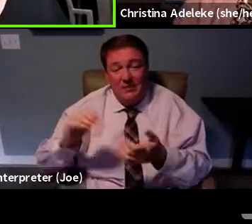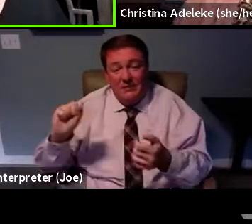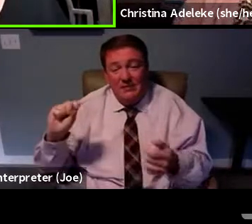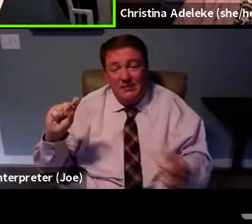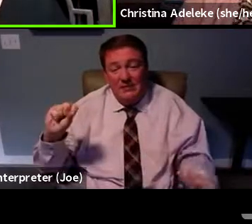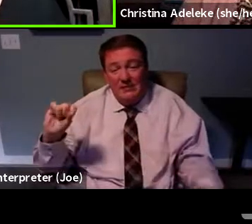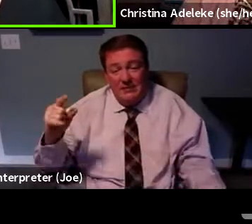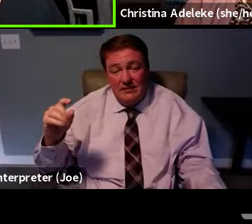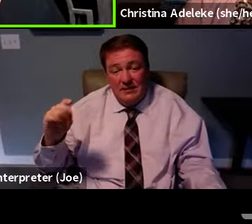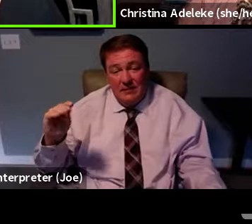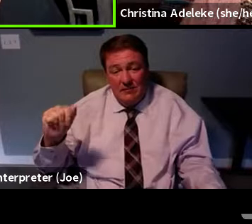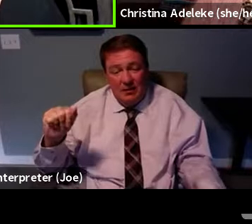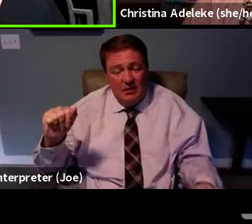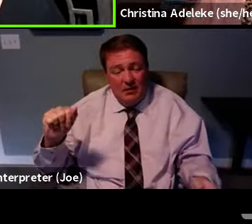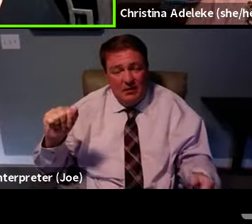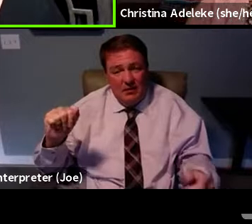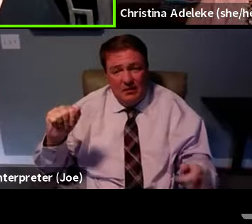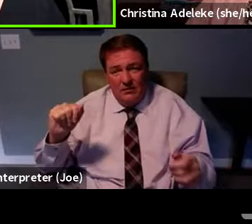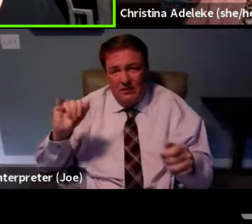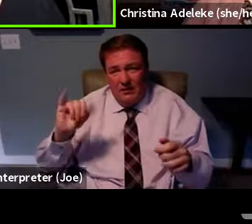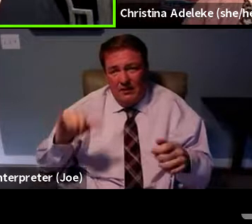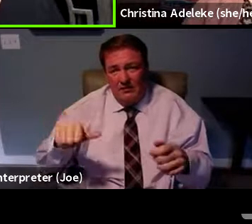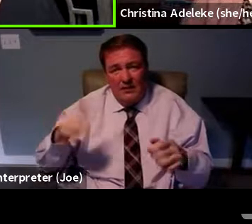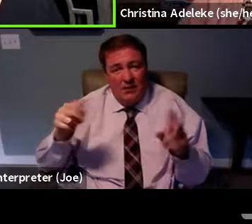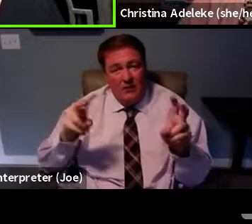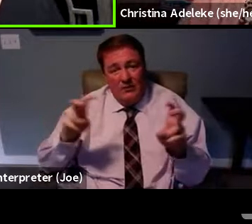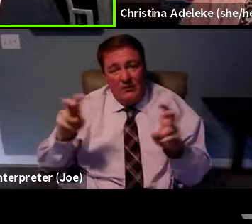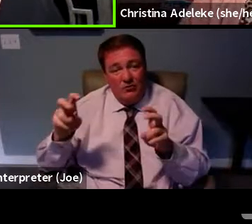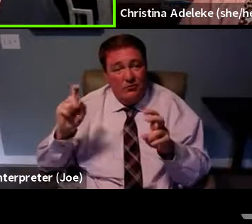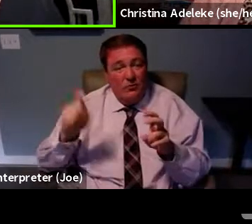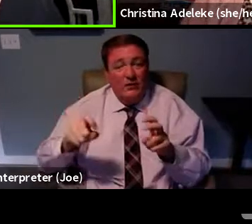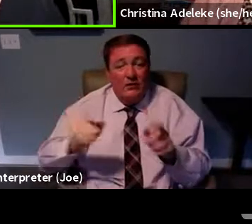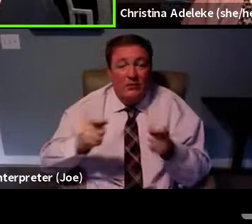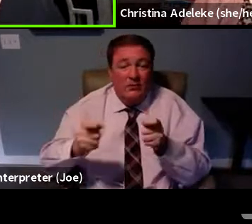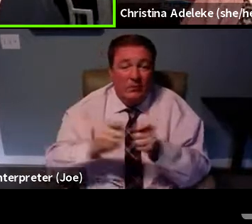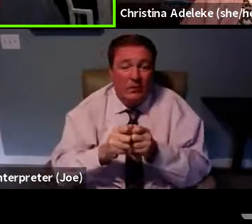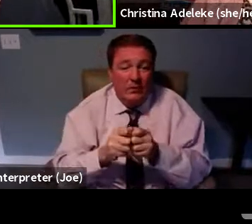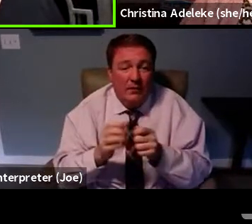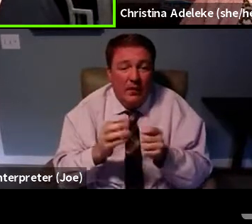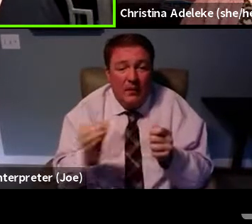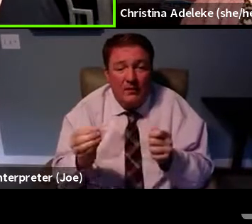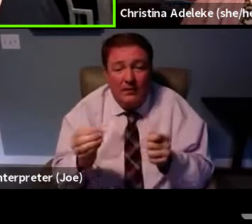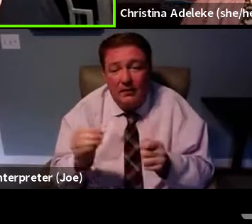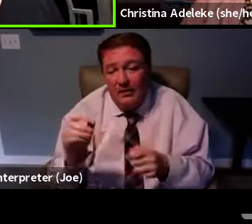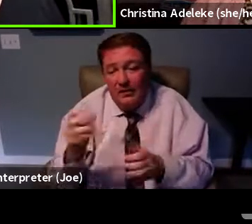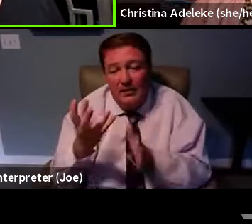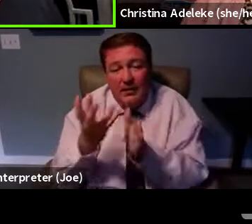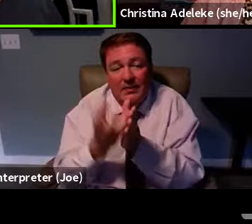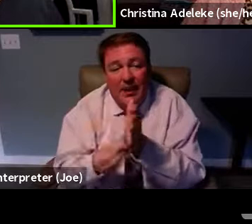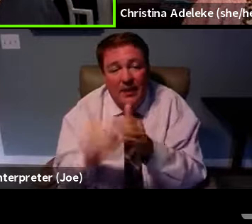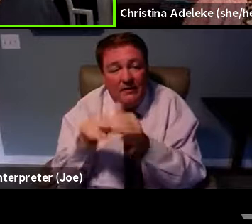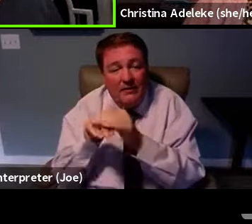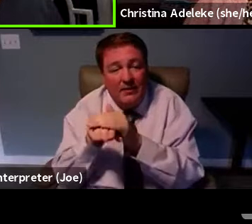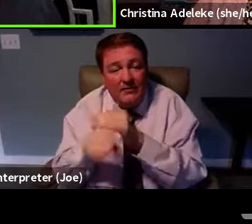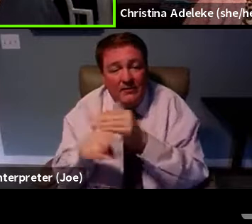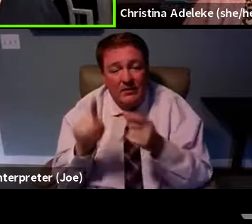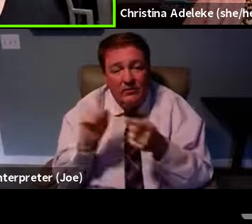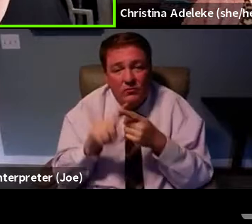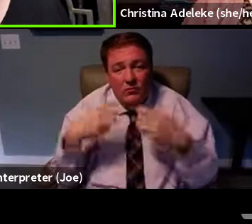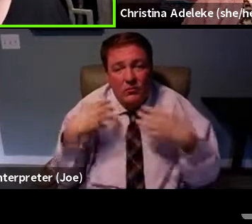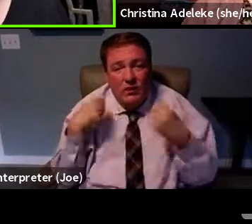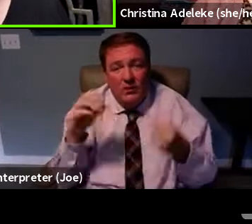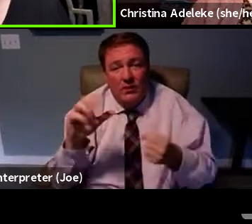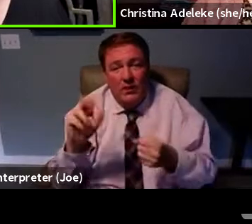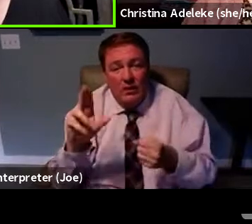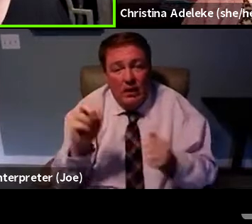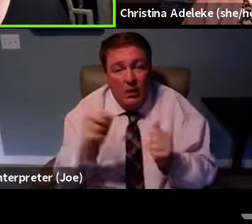have to, you know, that's another issue that we're going to have to deal with and, you know, the lack of access of healthcare with people